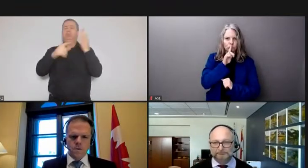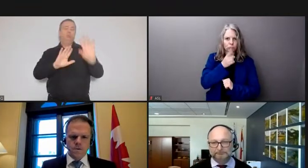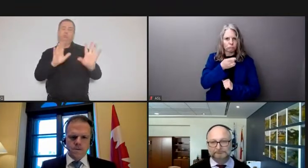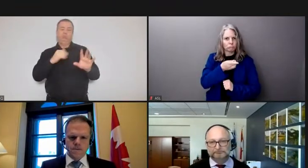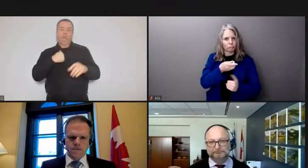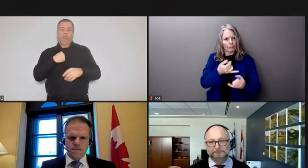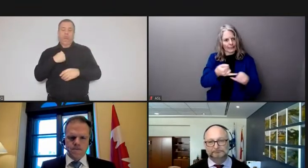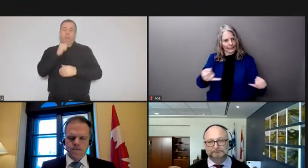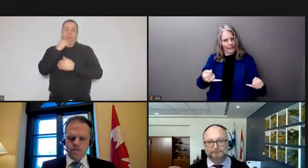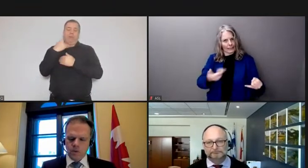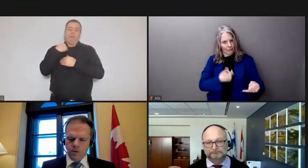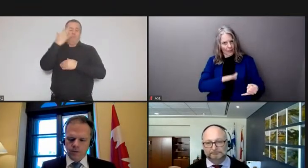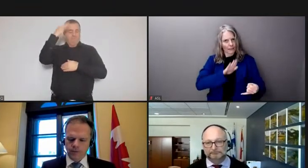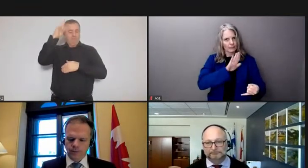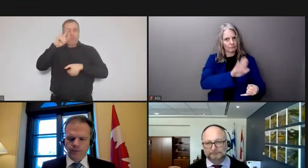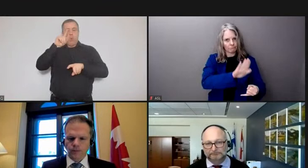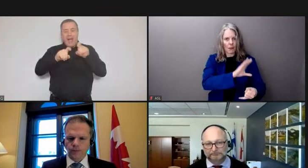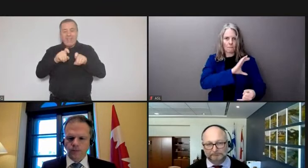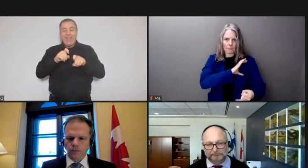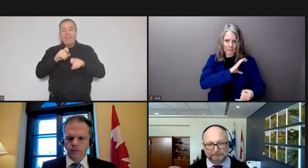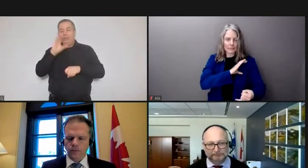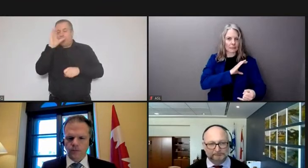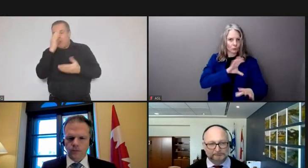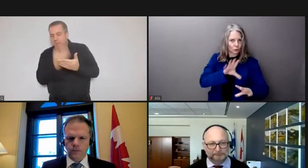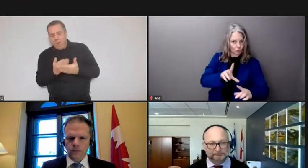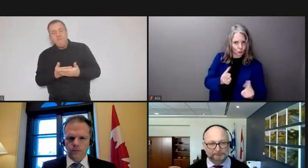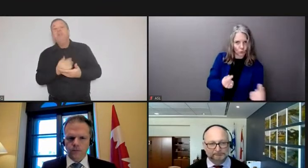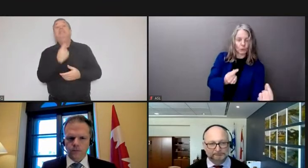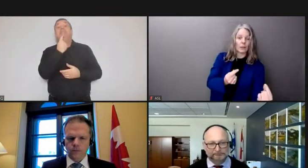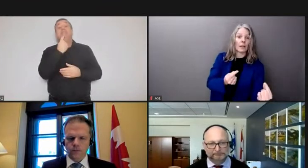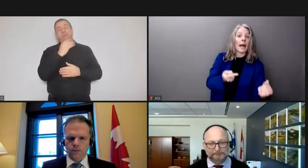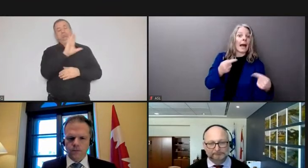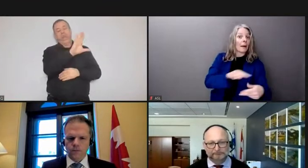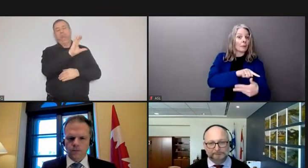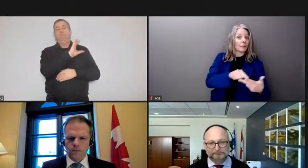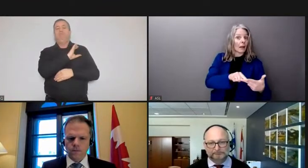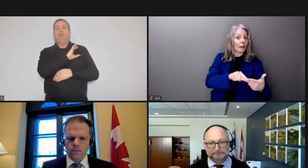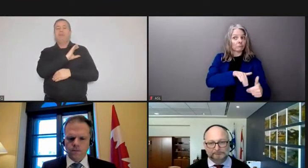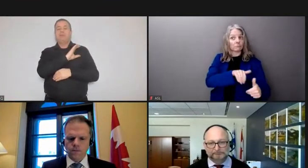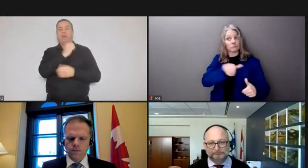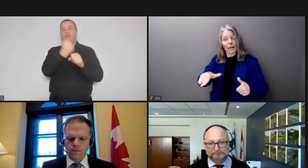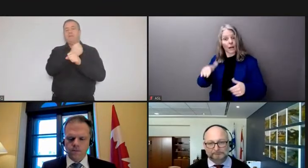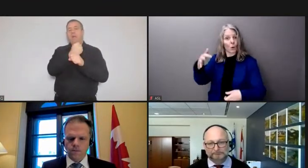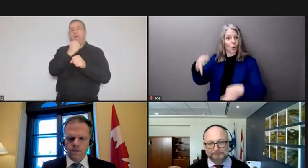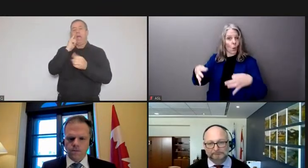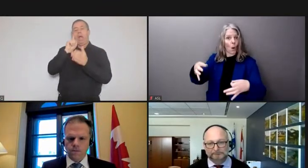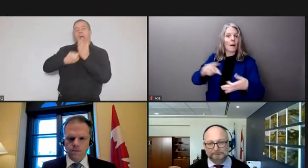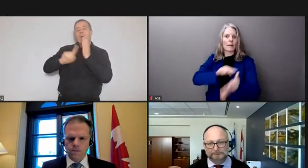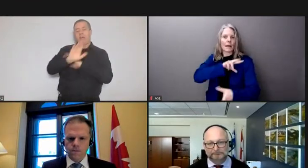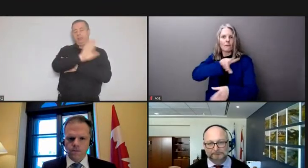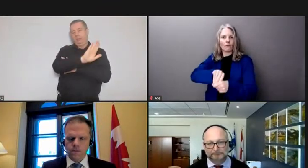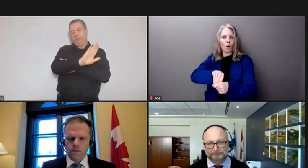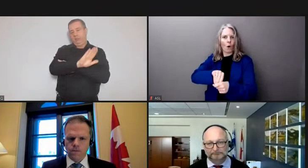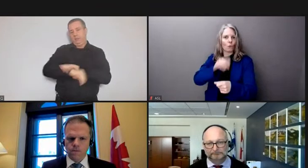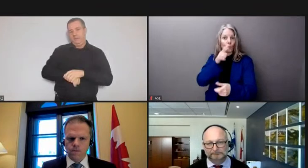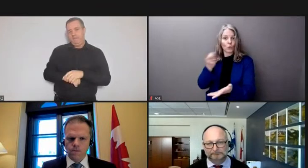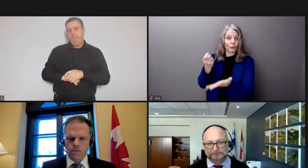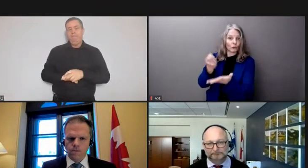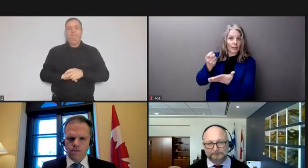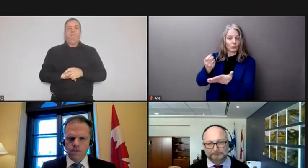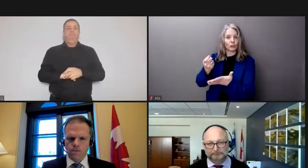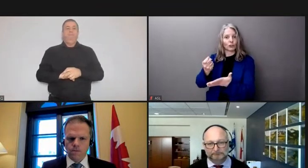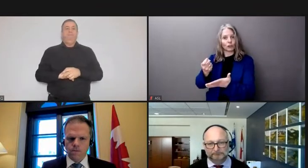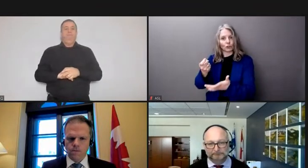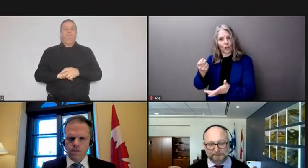evidence that's a job for police and if they make their way to the courts then obviously a prosecutor and a crown will